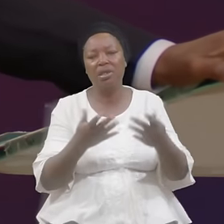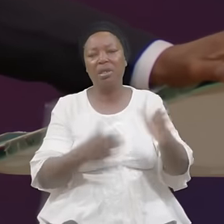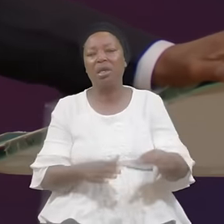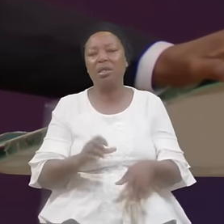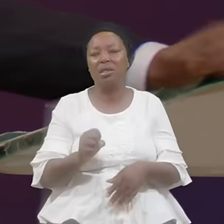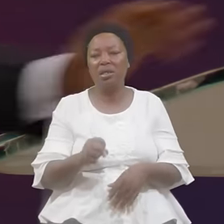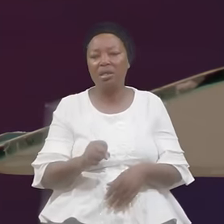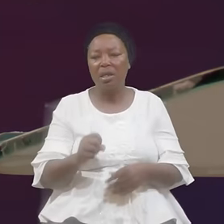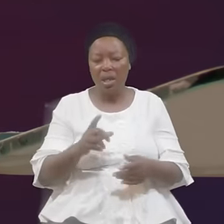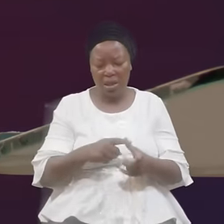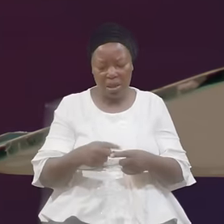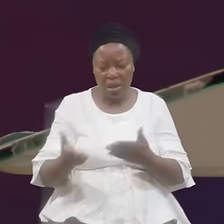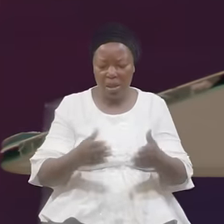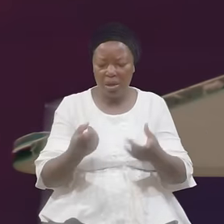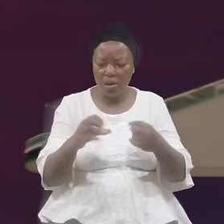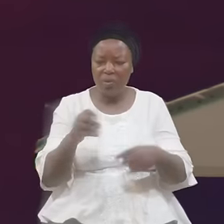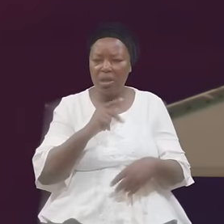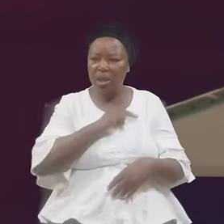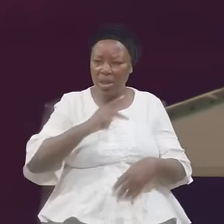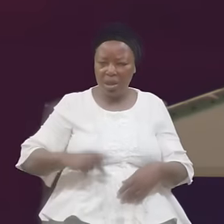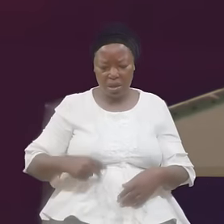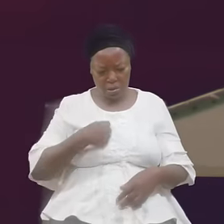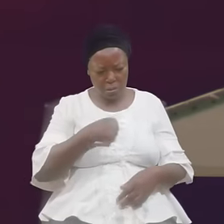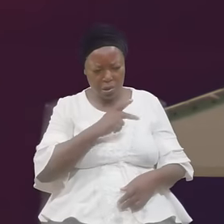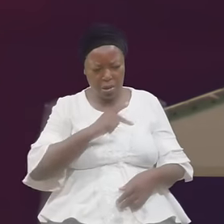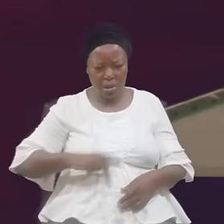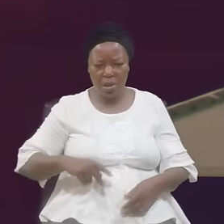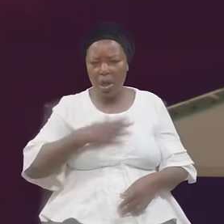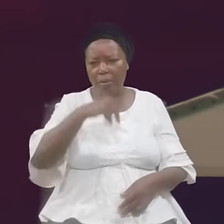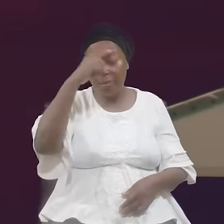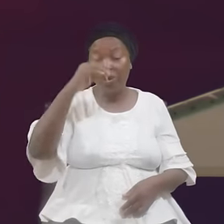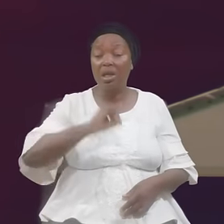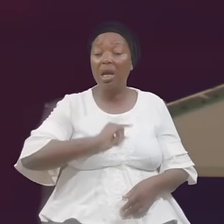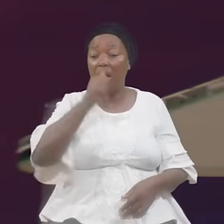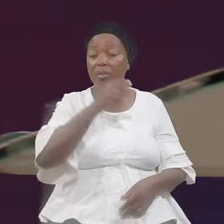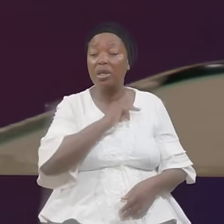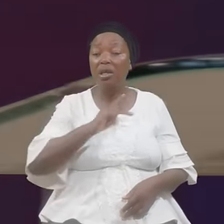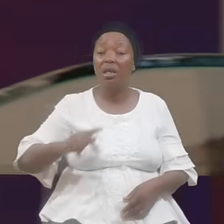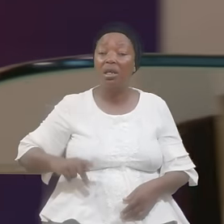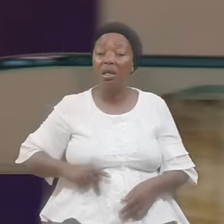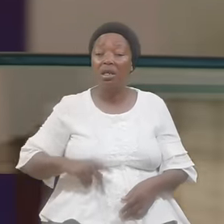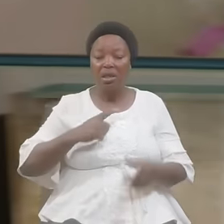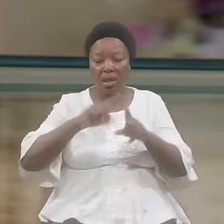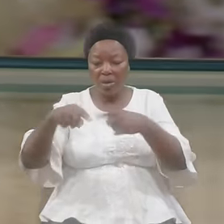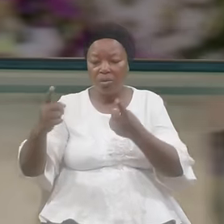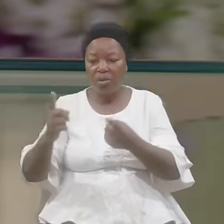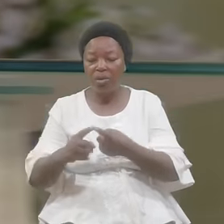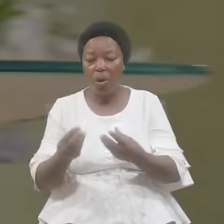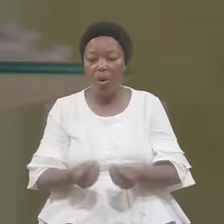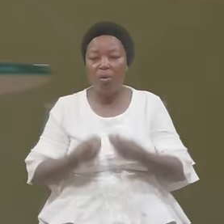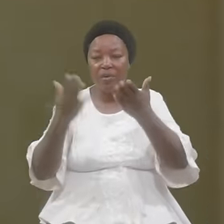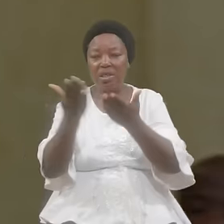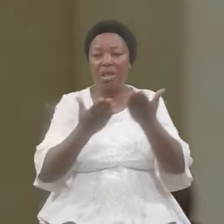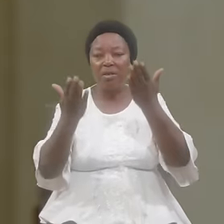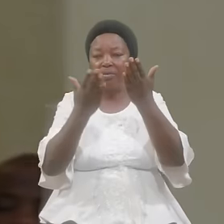And Here Comes A King I May King And Because I Am A King He Goes To Offer Sacrifice